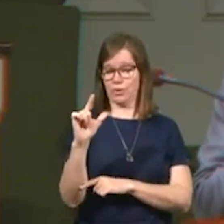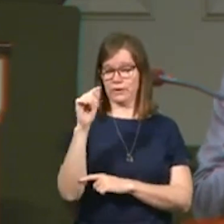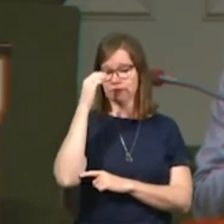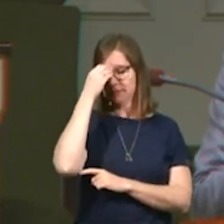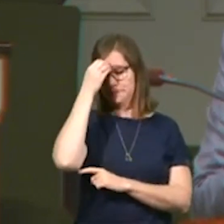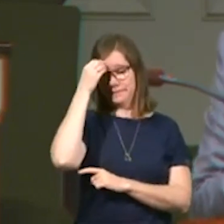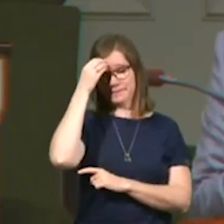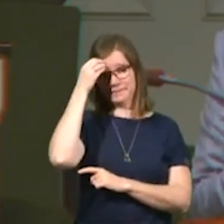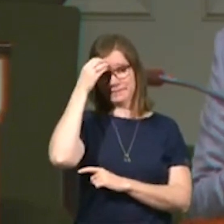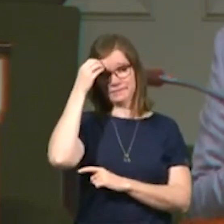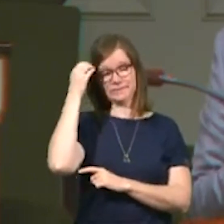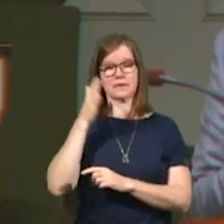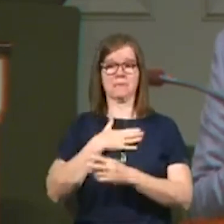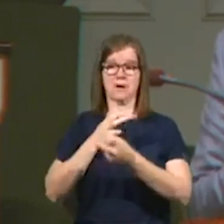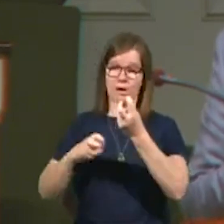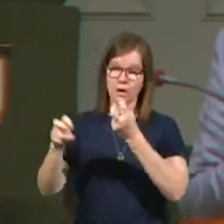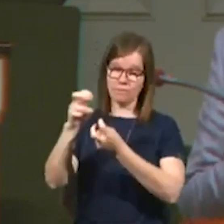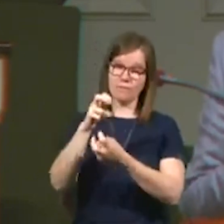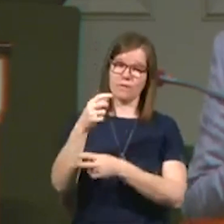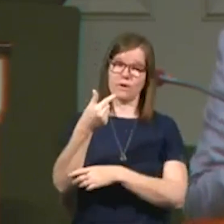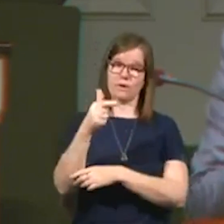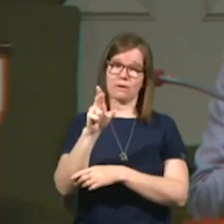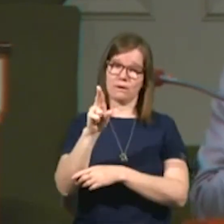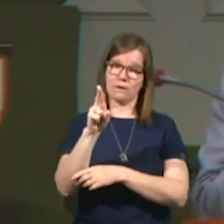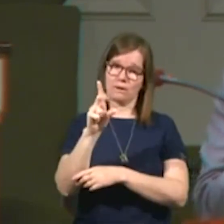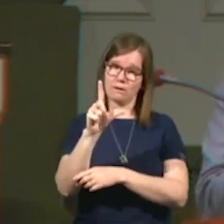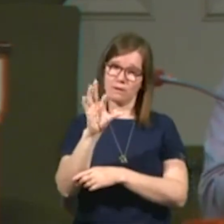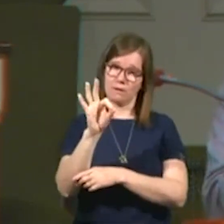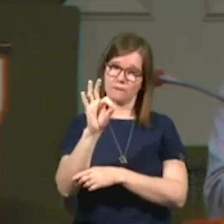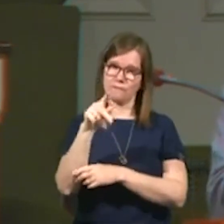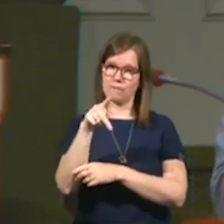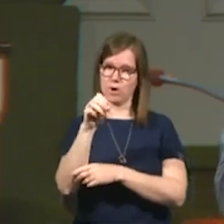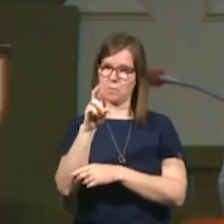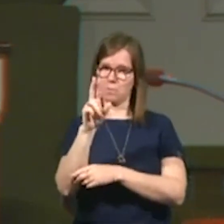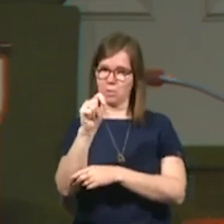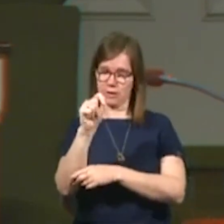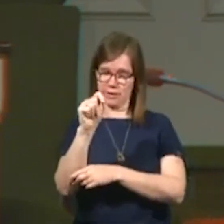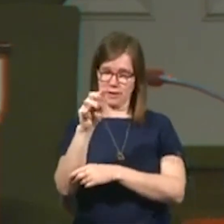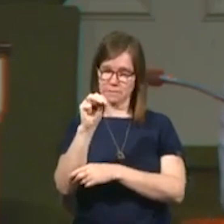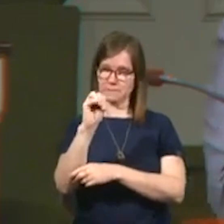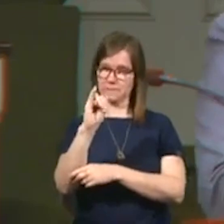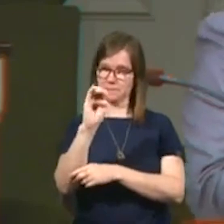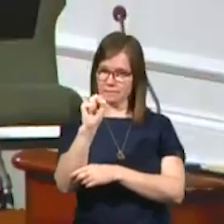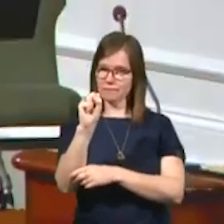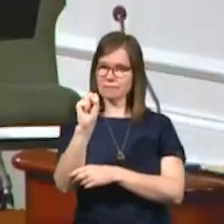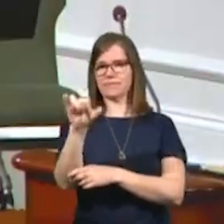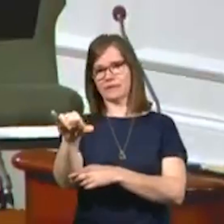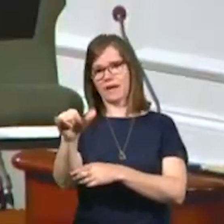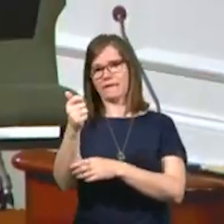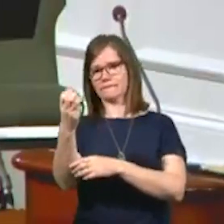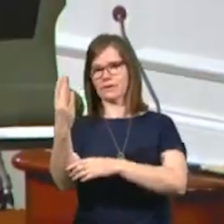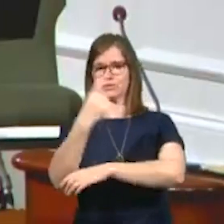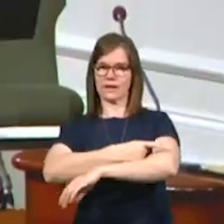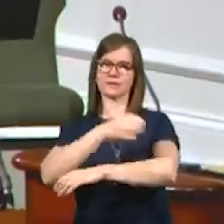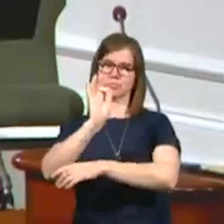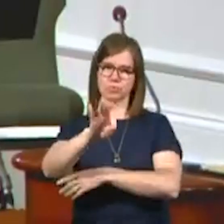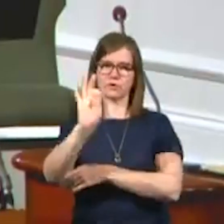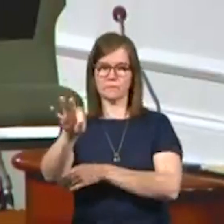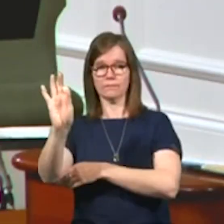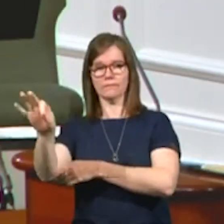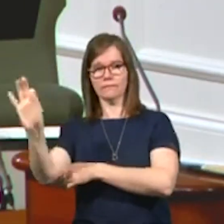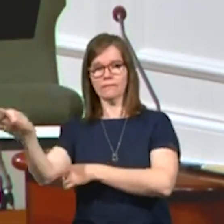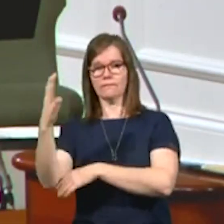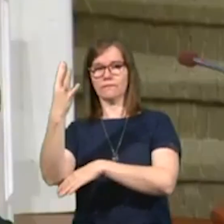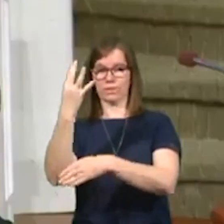my travels took me to Gulfport, Mississippi. And I was in Mississippi for a few days and I preached four times on